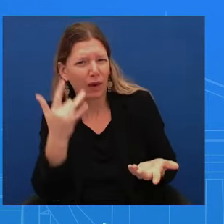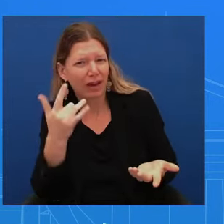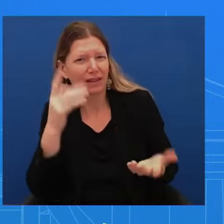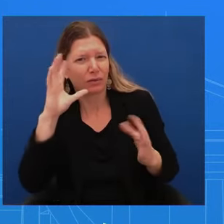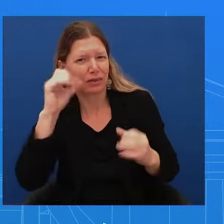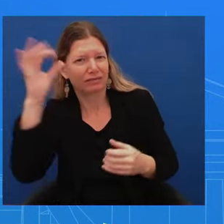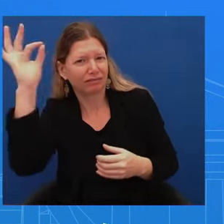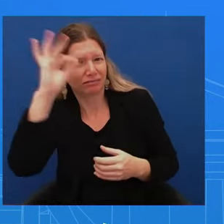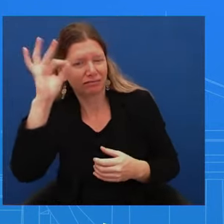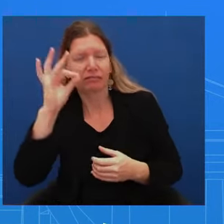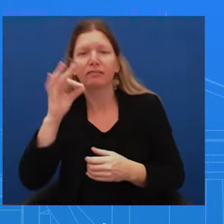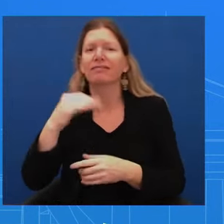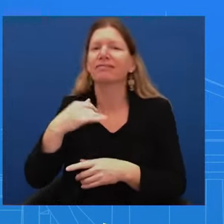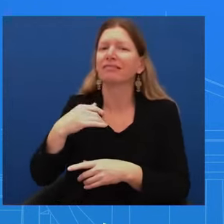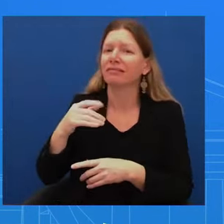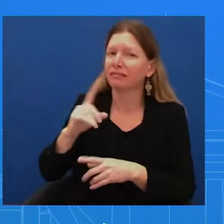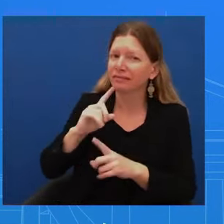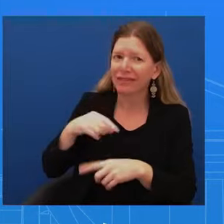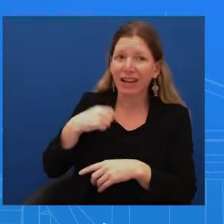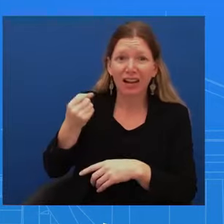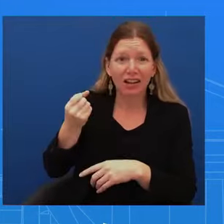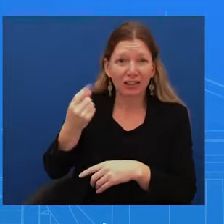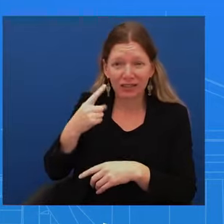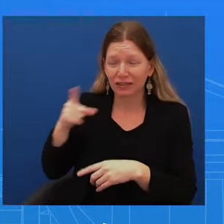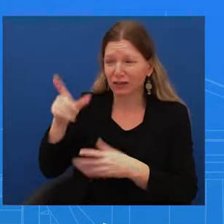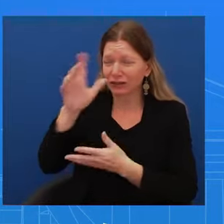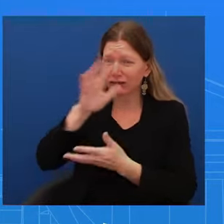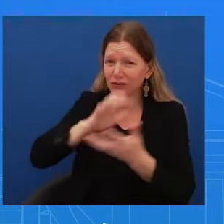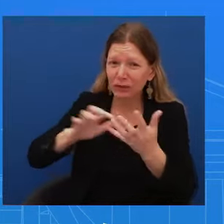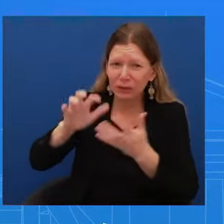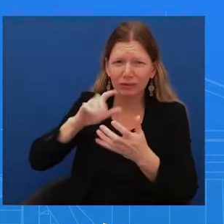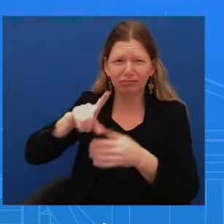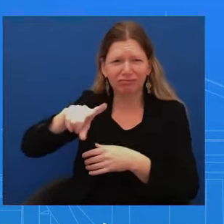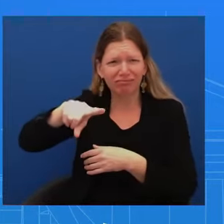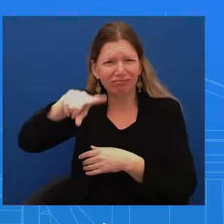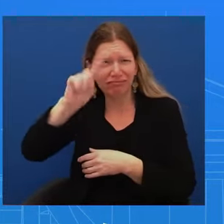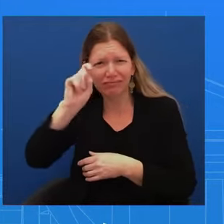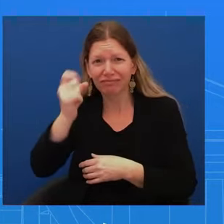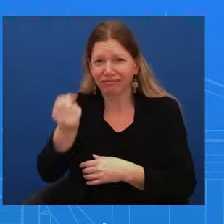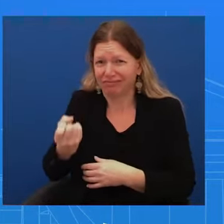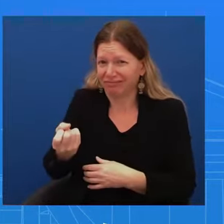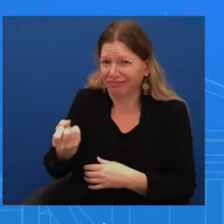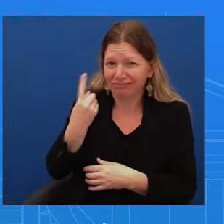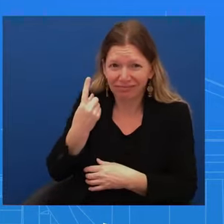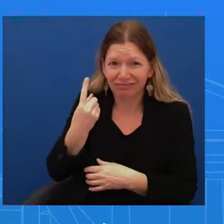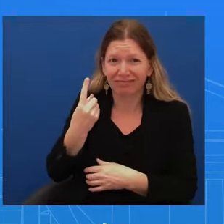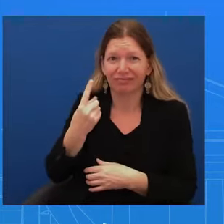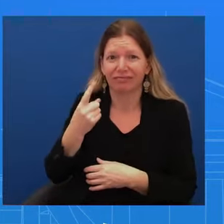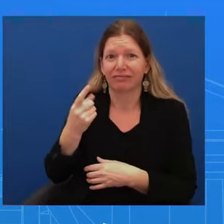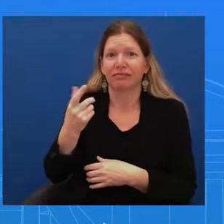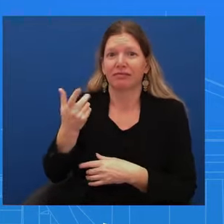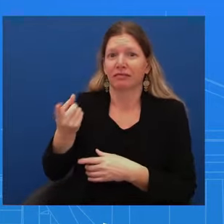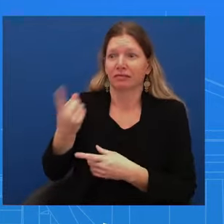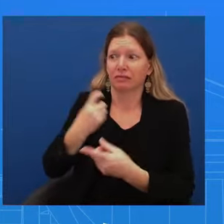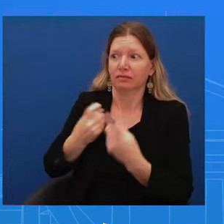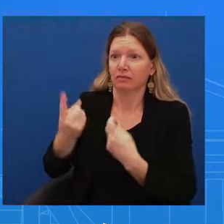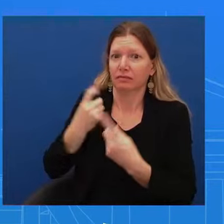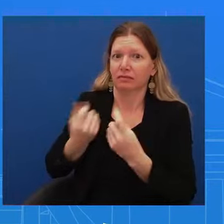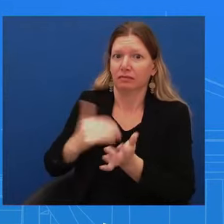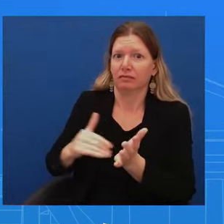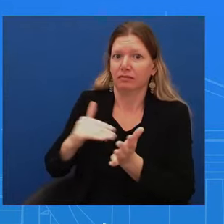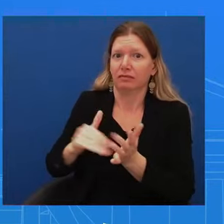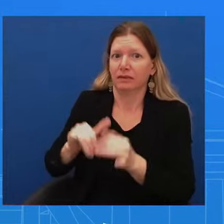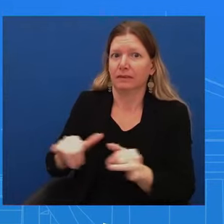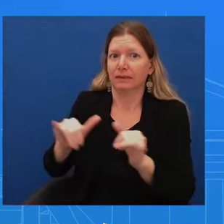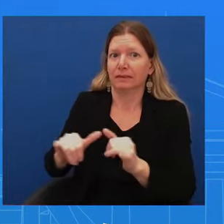question. I get it. I get you're wanting to know what was the reaction, the emotional reaction of folks here in kind of the chain of command, right,